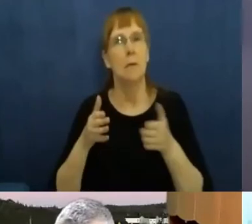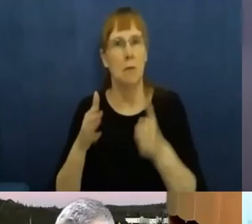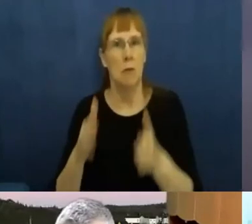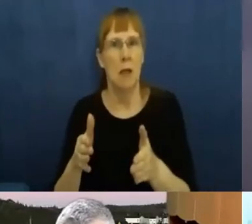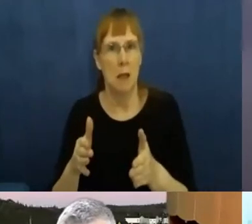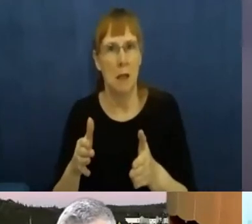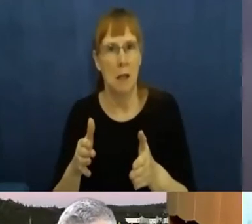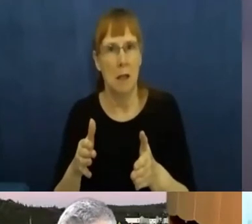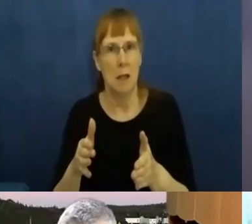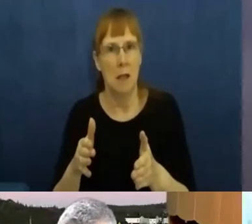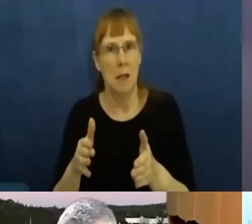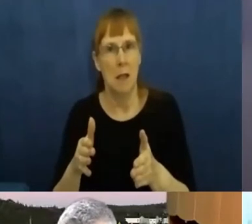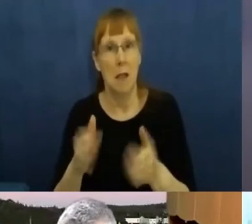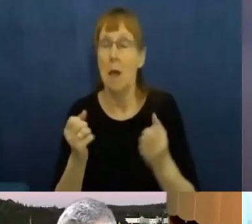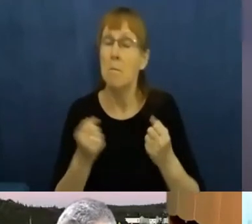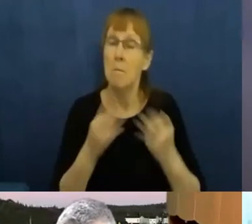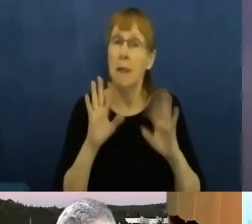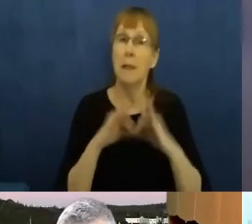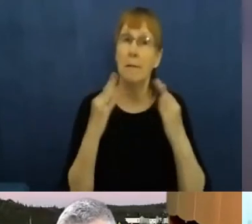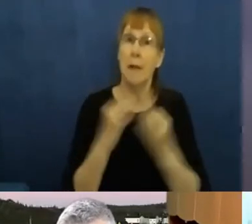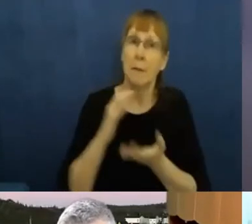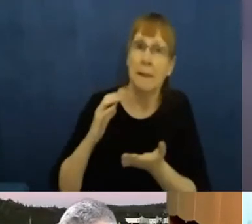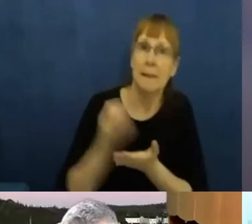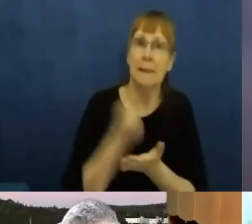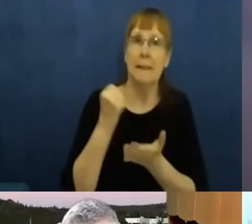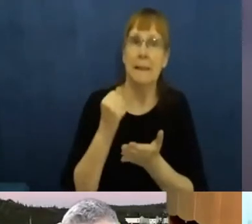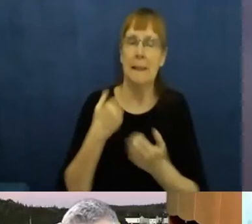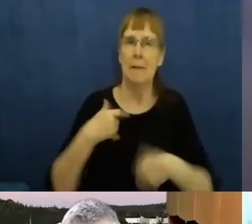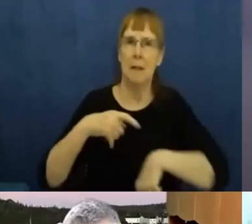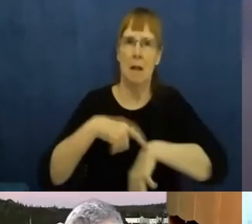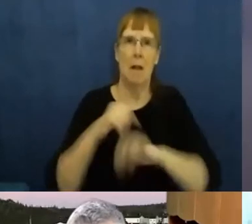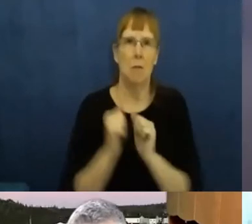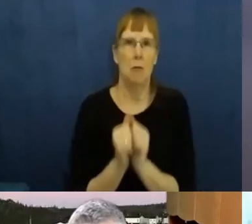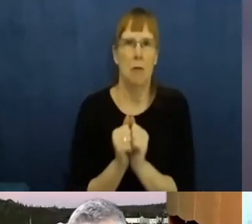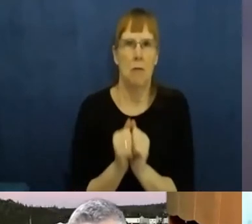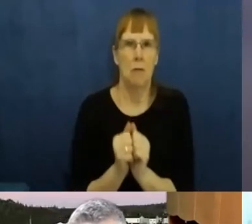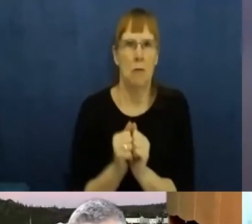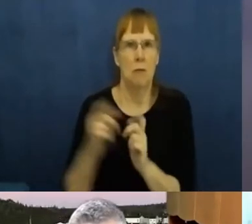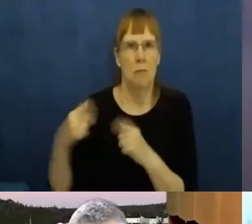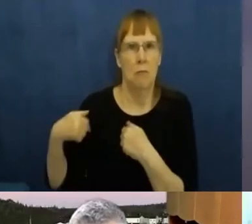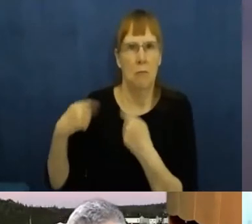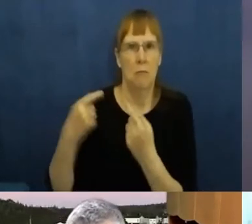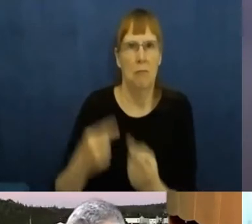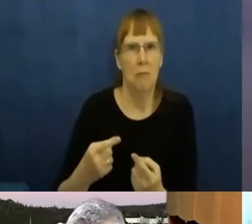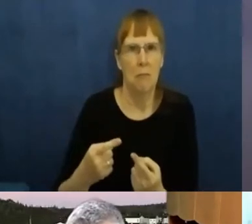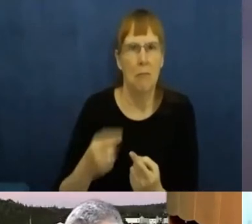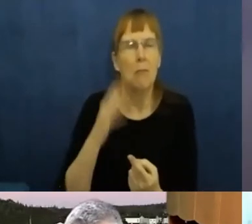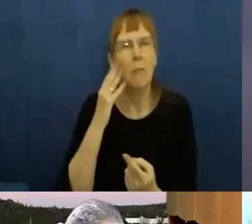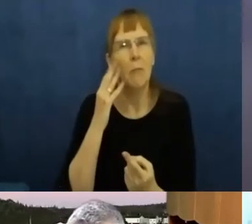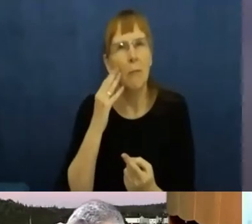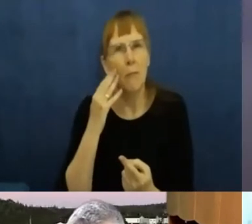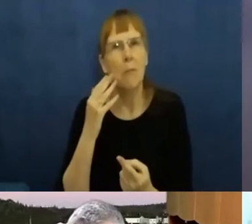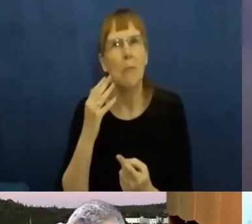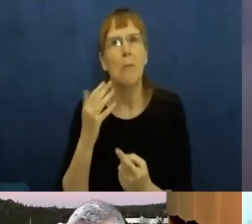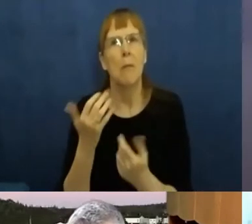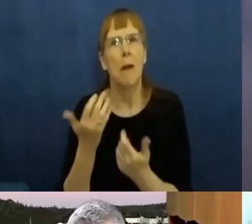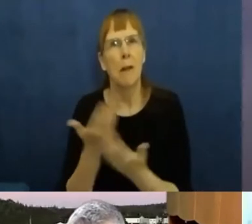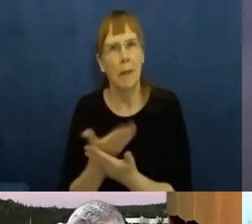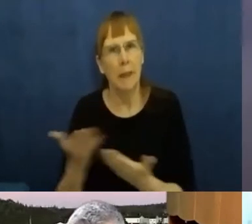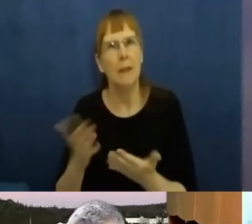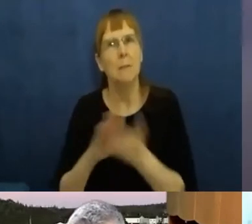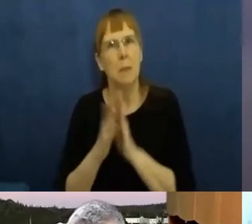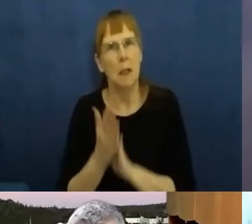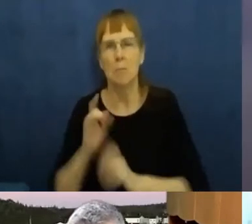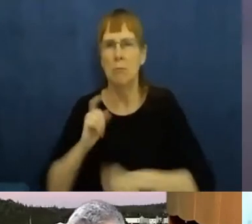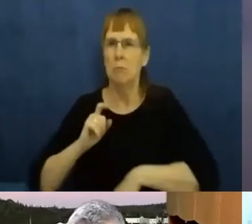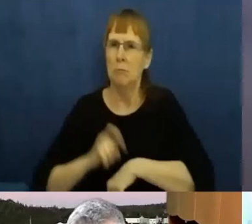um, spending some time together in ways that this forced slowdown has made us recognize what's important. As we